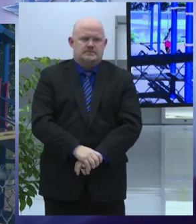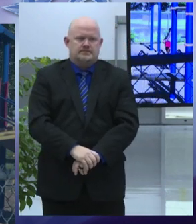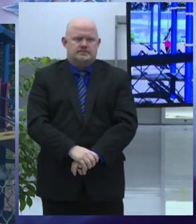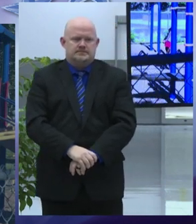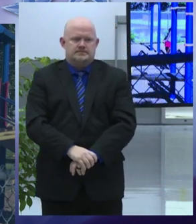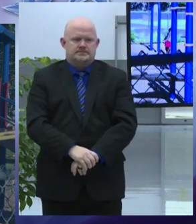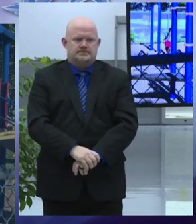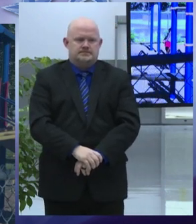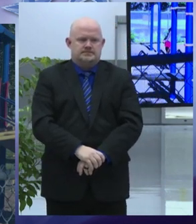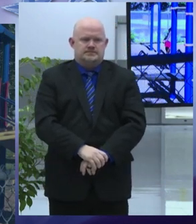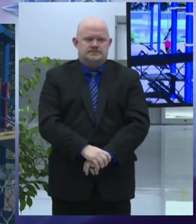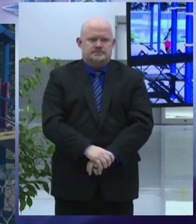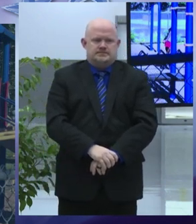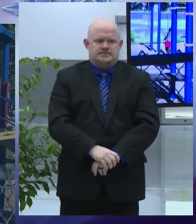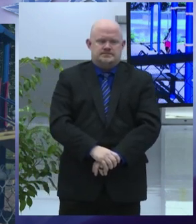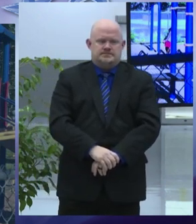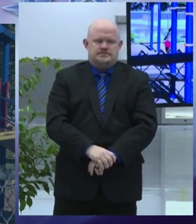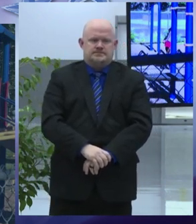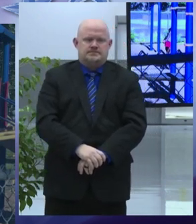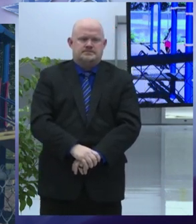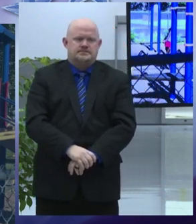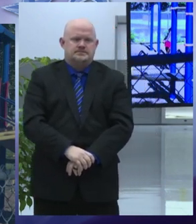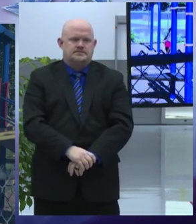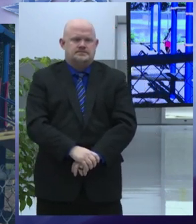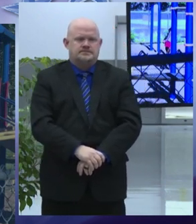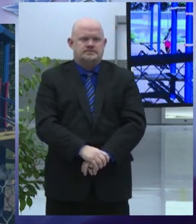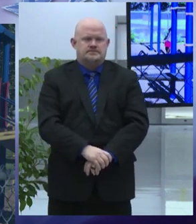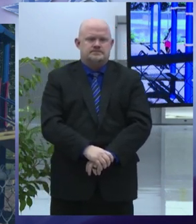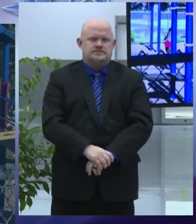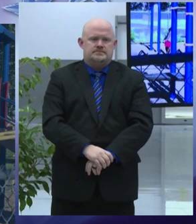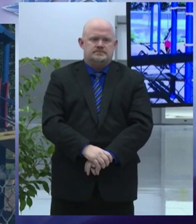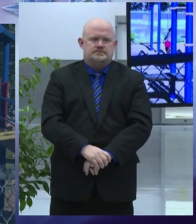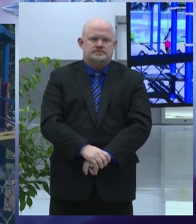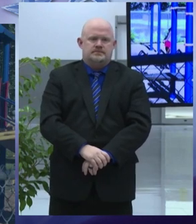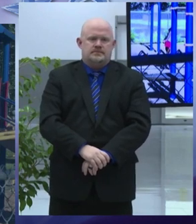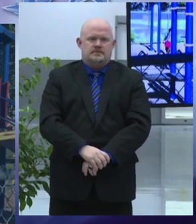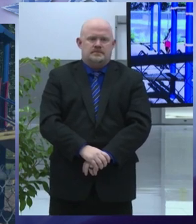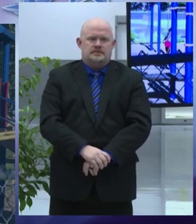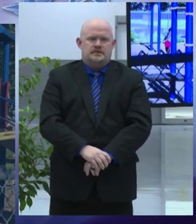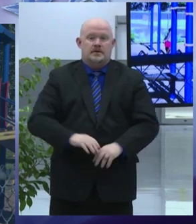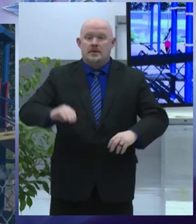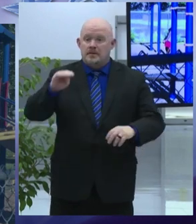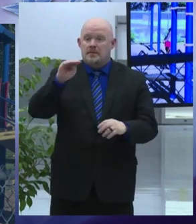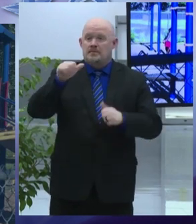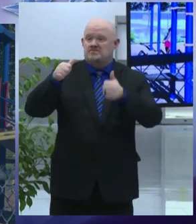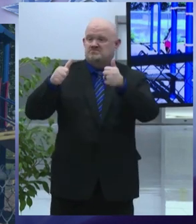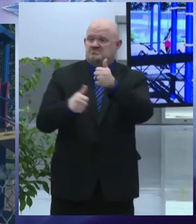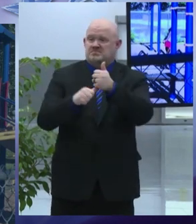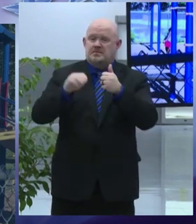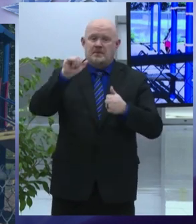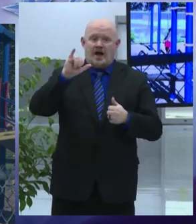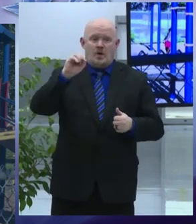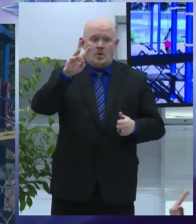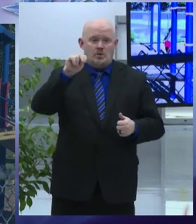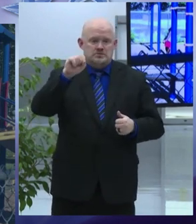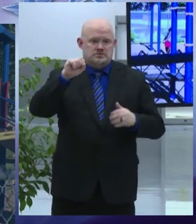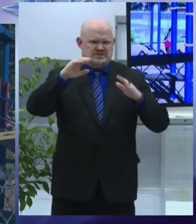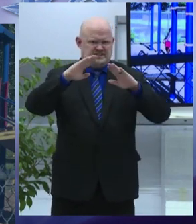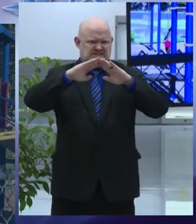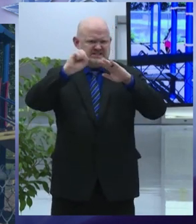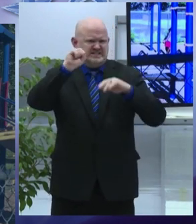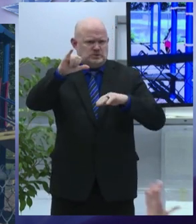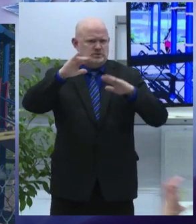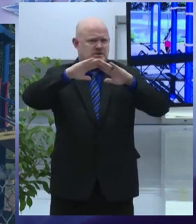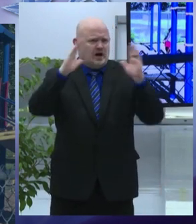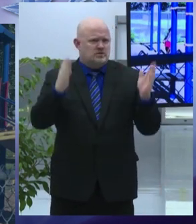leadership of deputy mayor owens in partnership with the syracuse housing authority the city of syracuse is seeking the largest federal housing grant in recent history for the